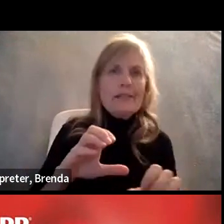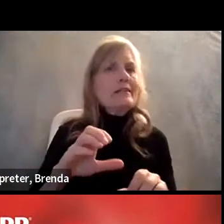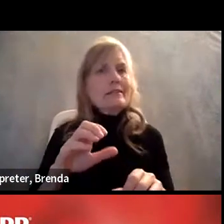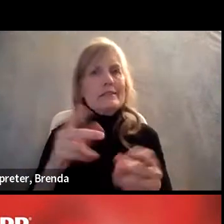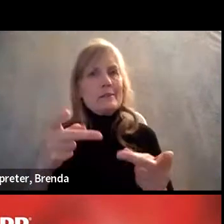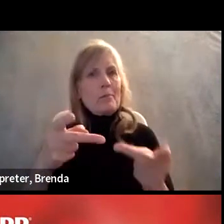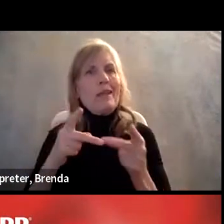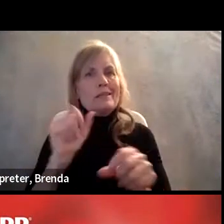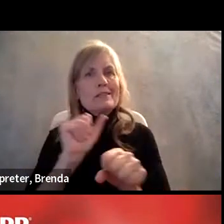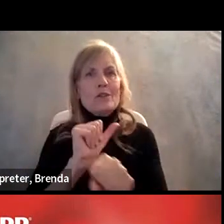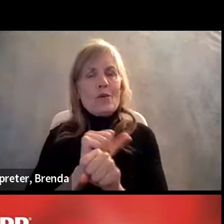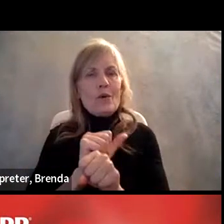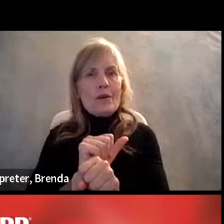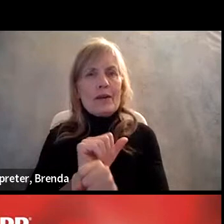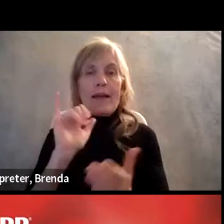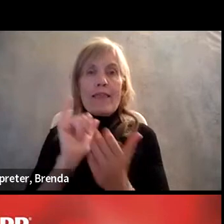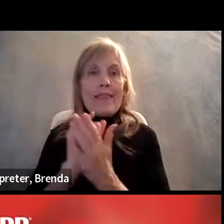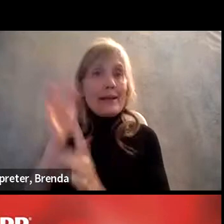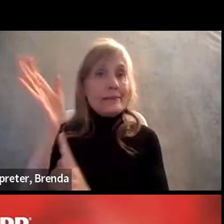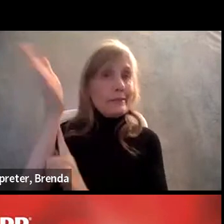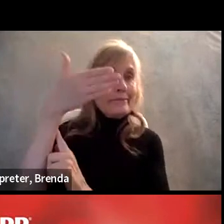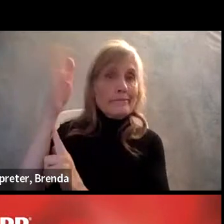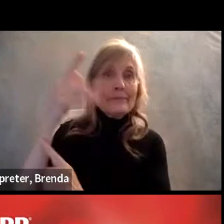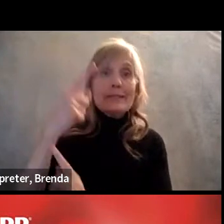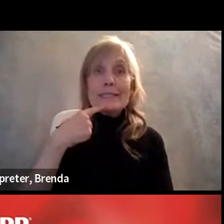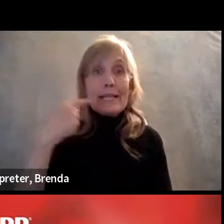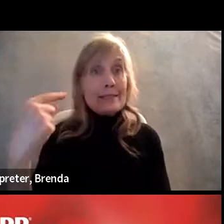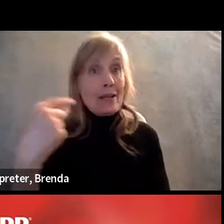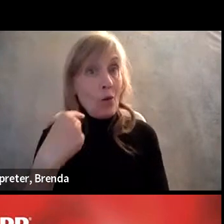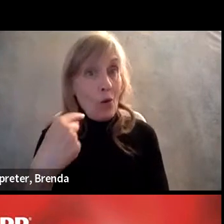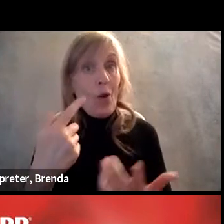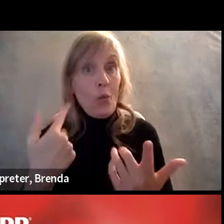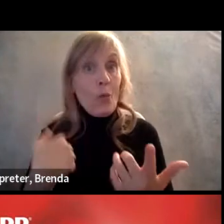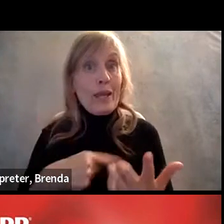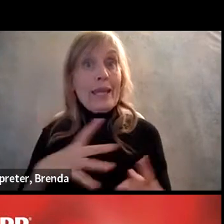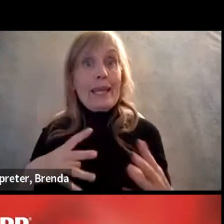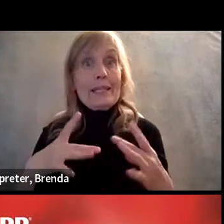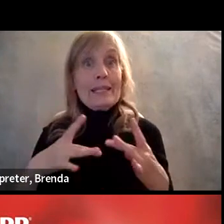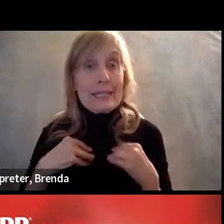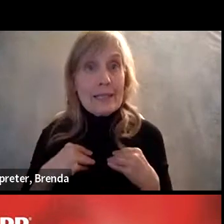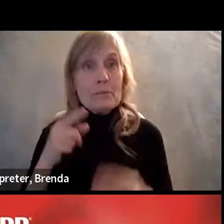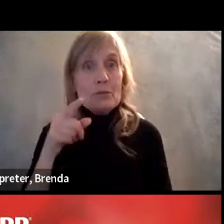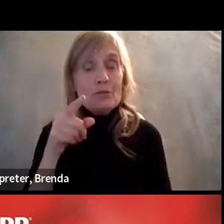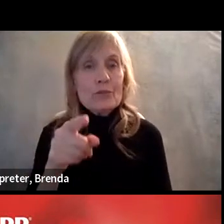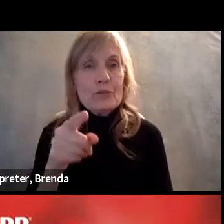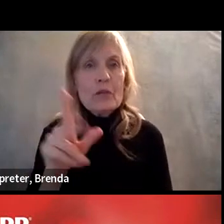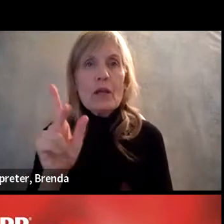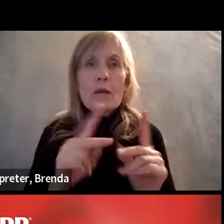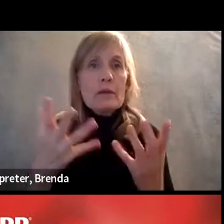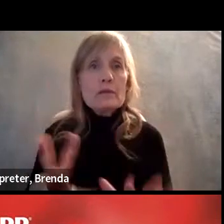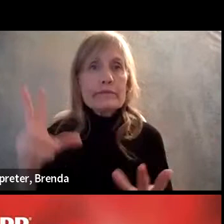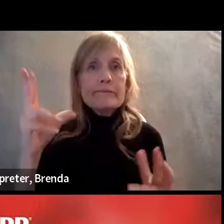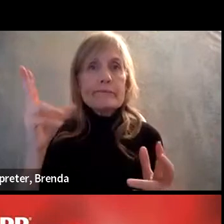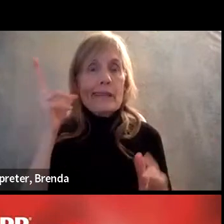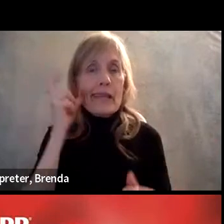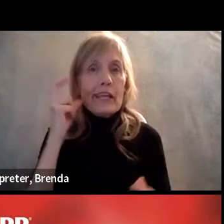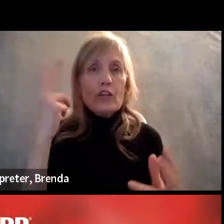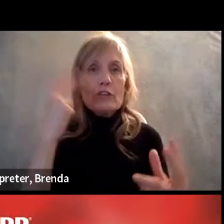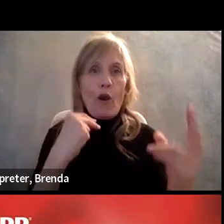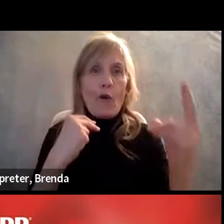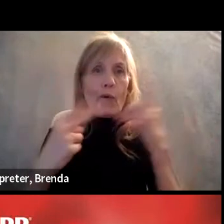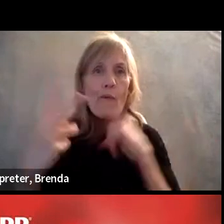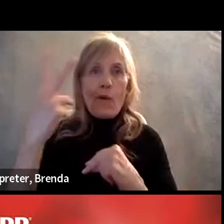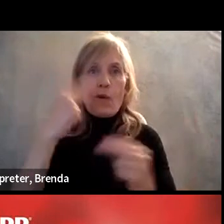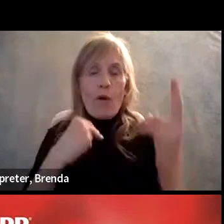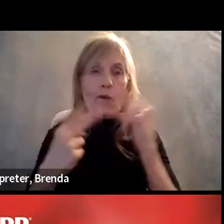that it's okay to come here and apply for a job. No one wants to be told over, no, over and over and over again,